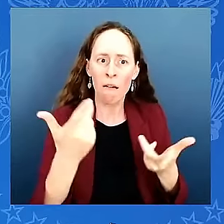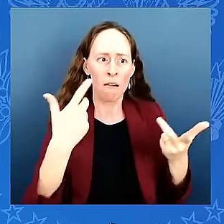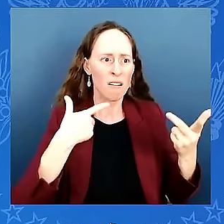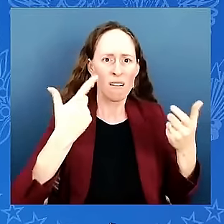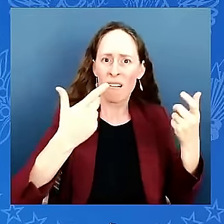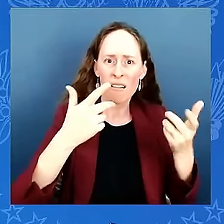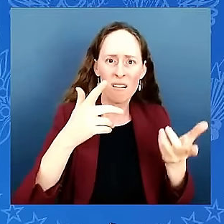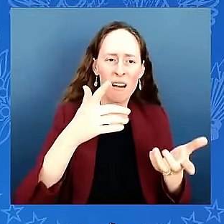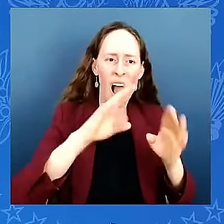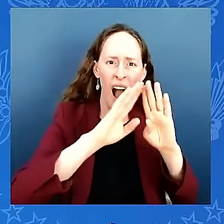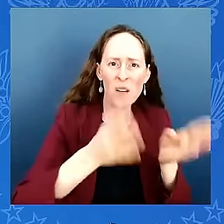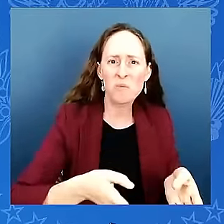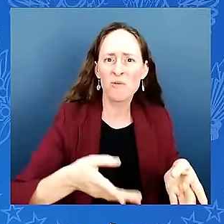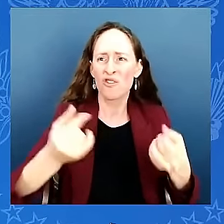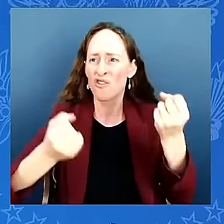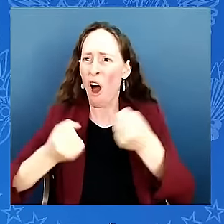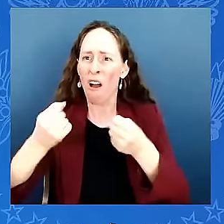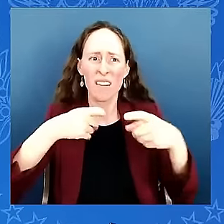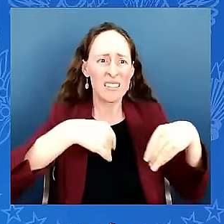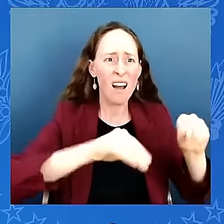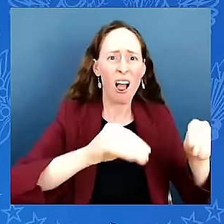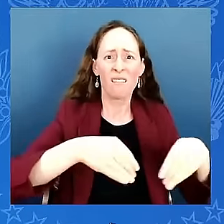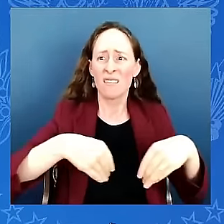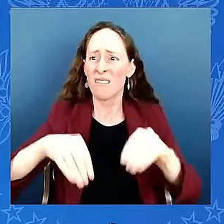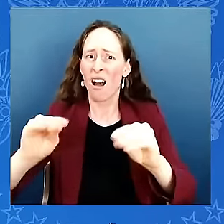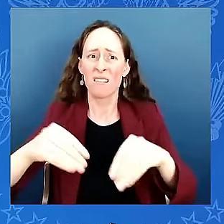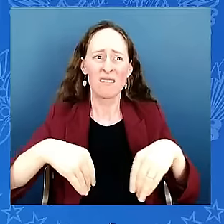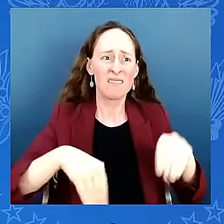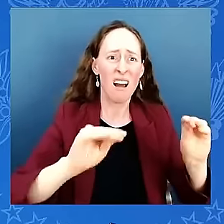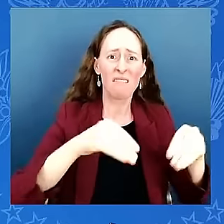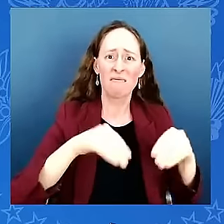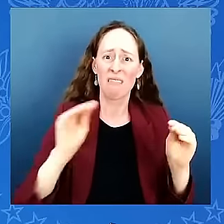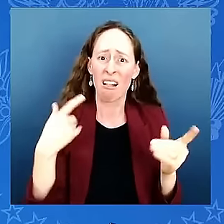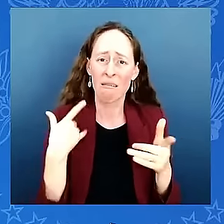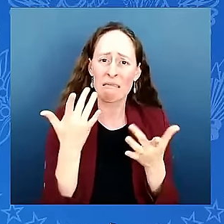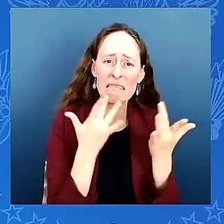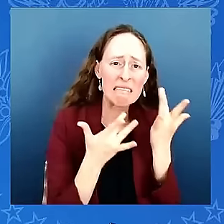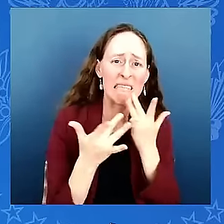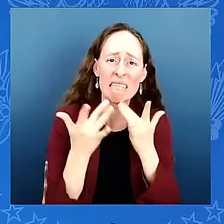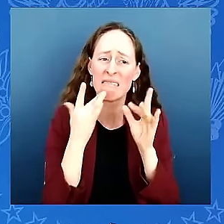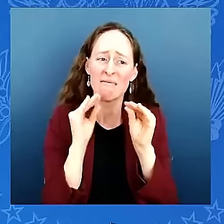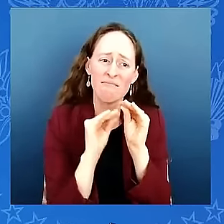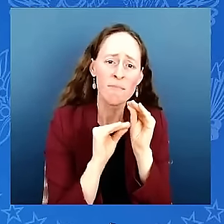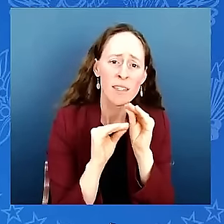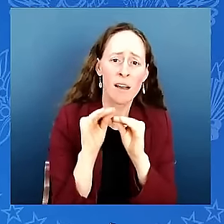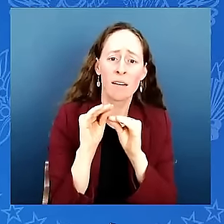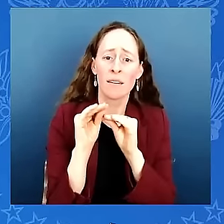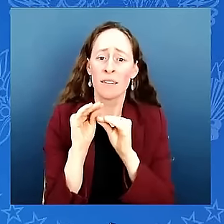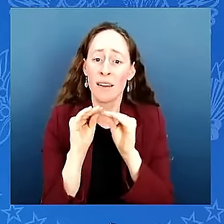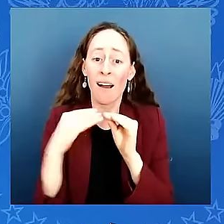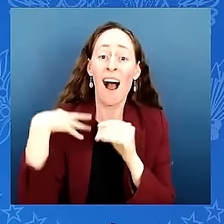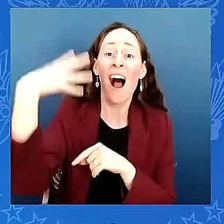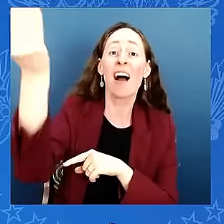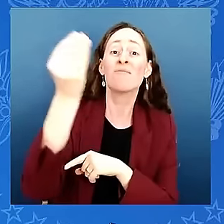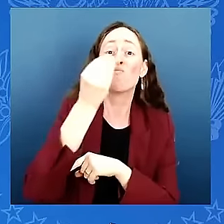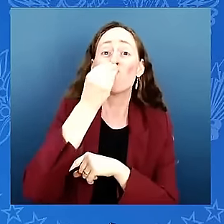to meet my co-pays ordinary things like dinner out catching a movie or exchanging gifts had pretty much ceased